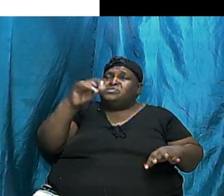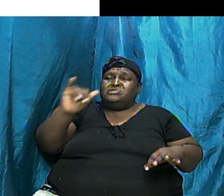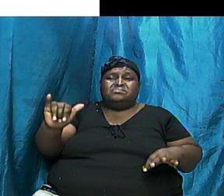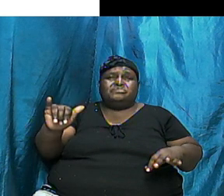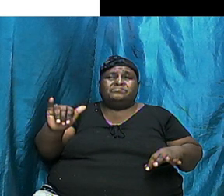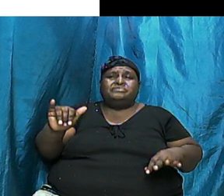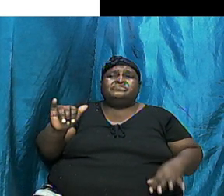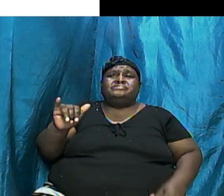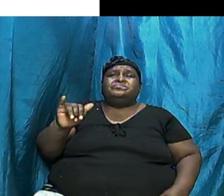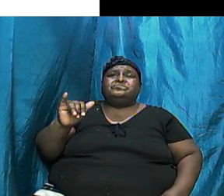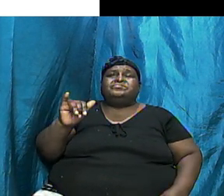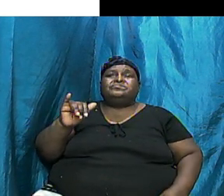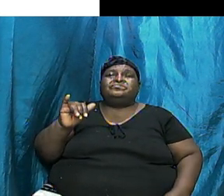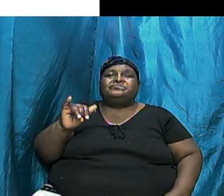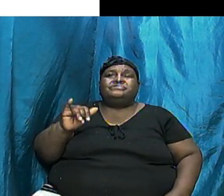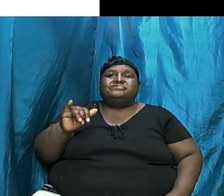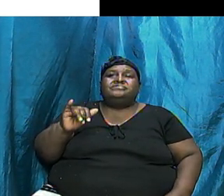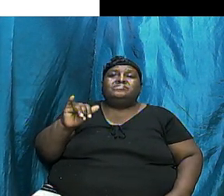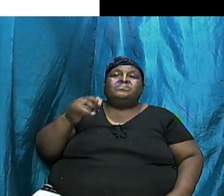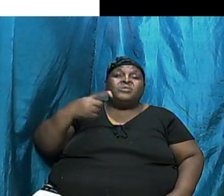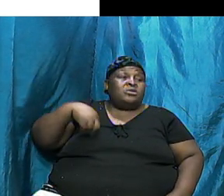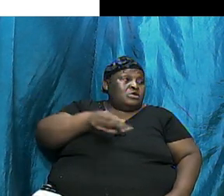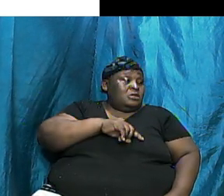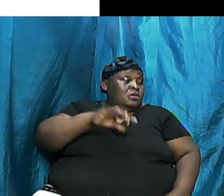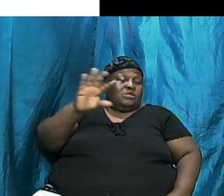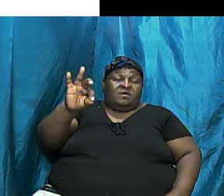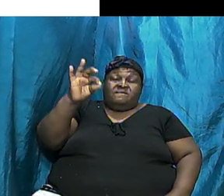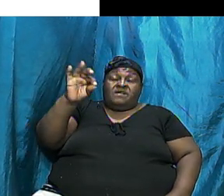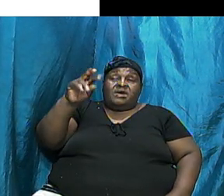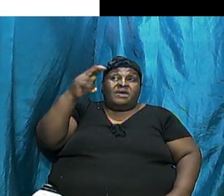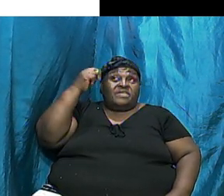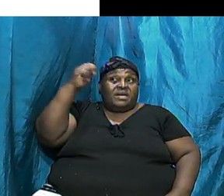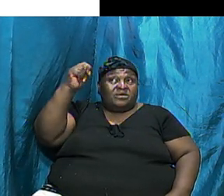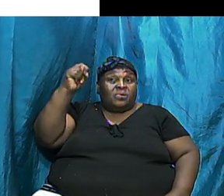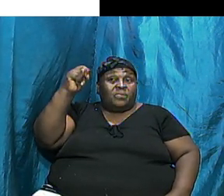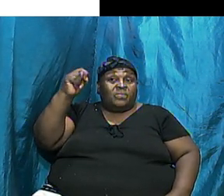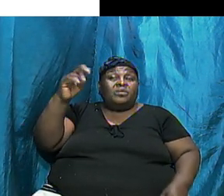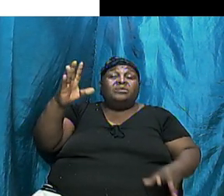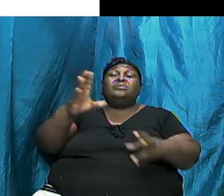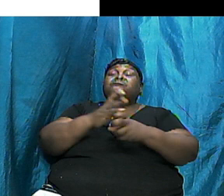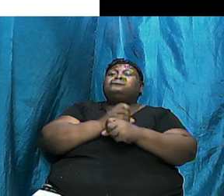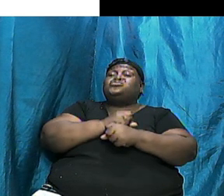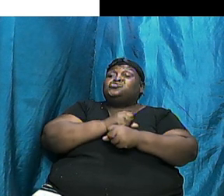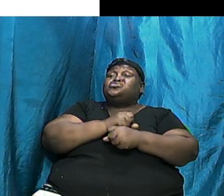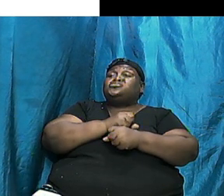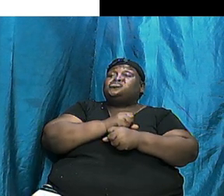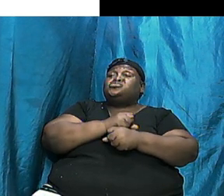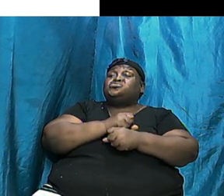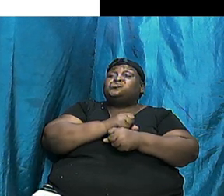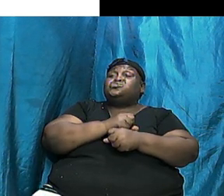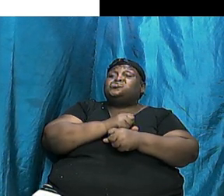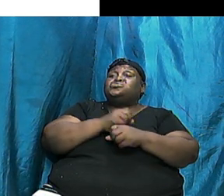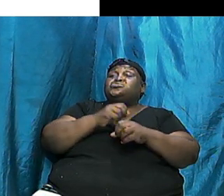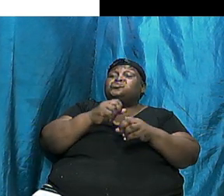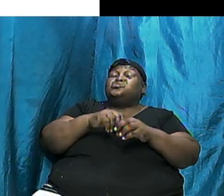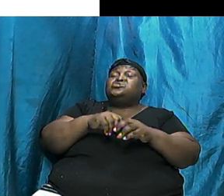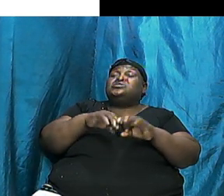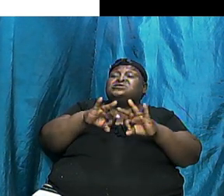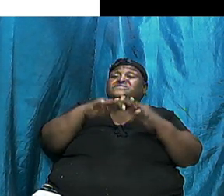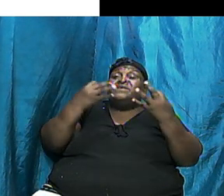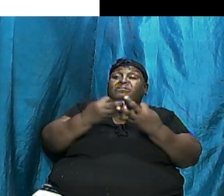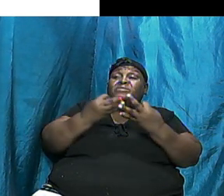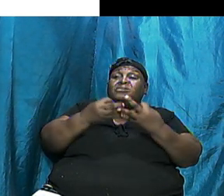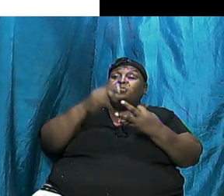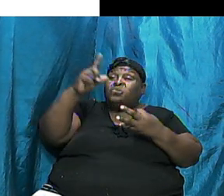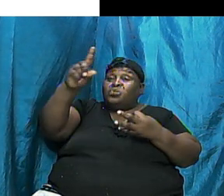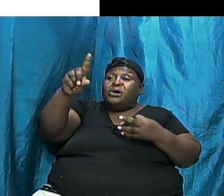we find that Noah, it took him and his children about a hundred and twenty years to